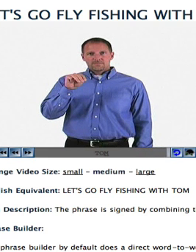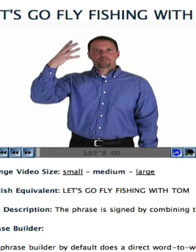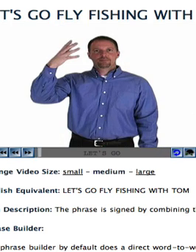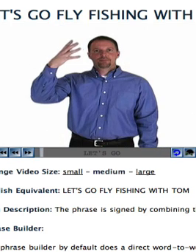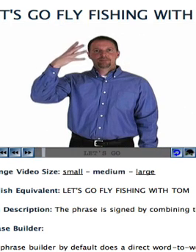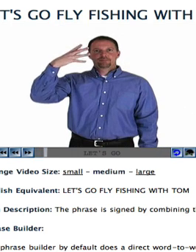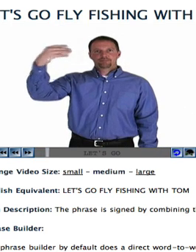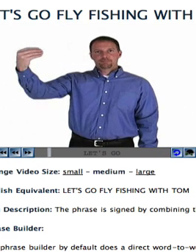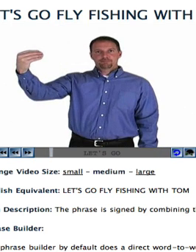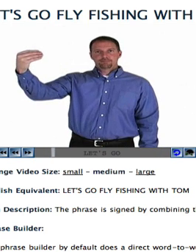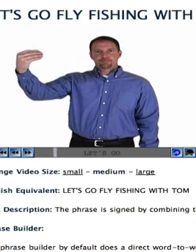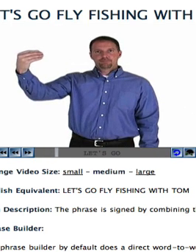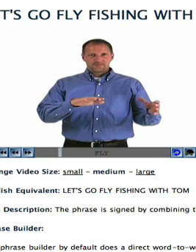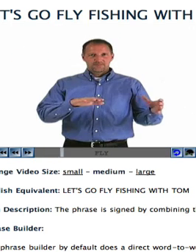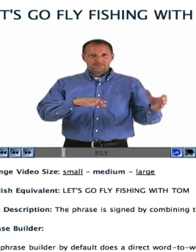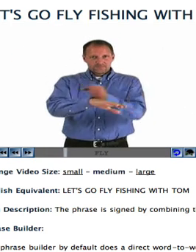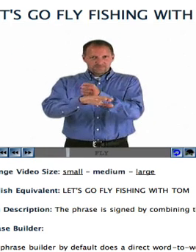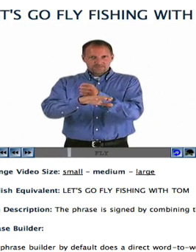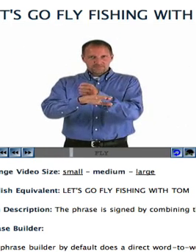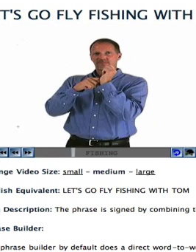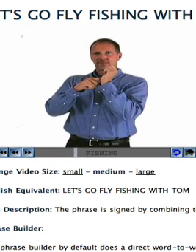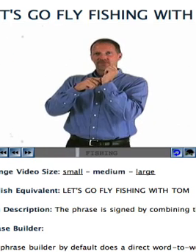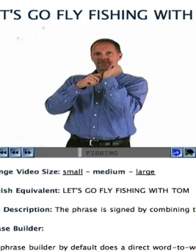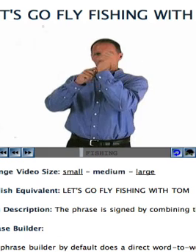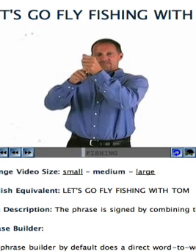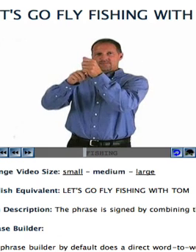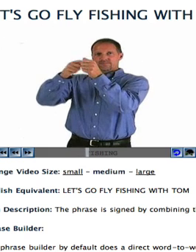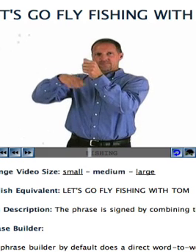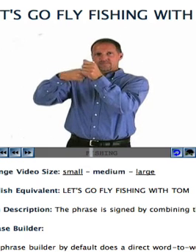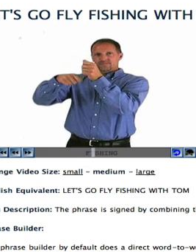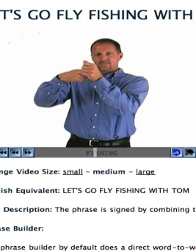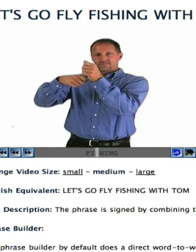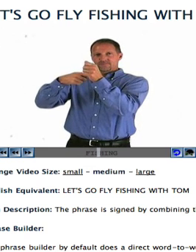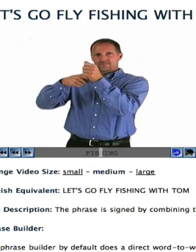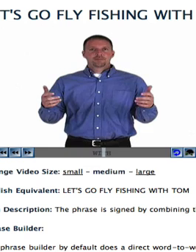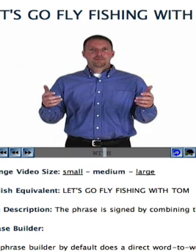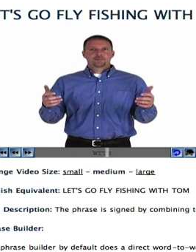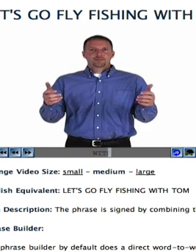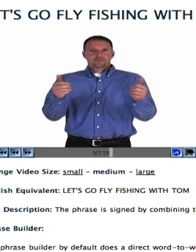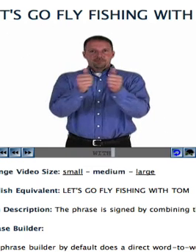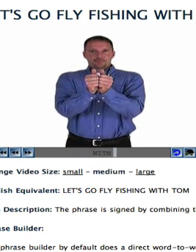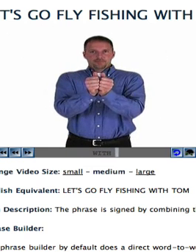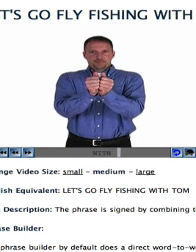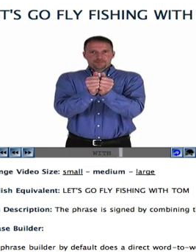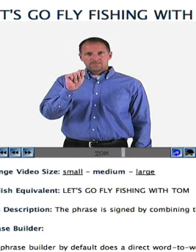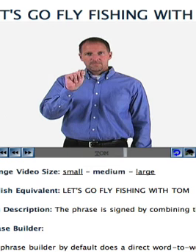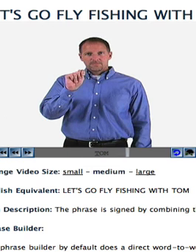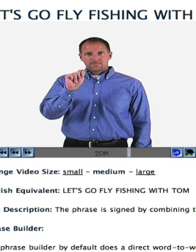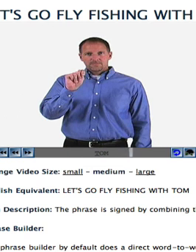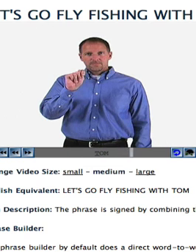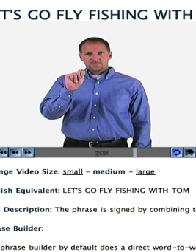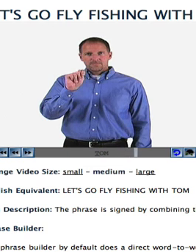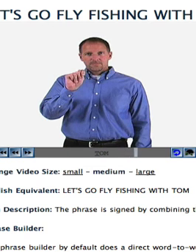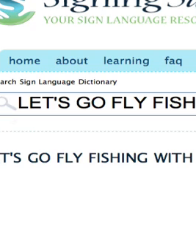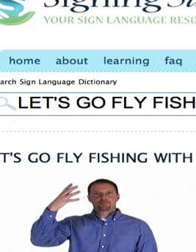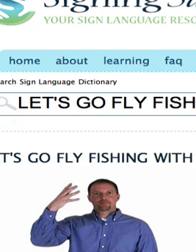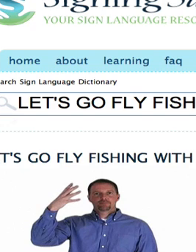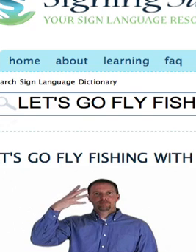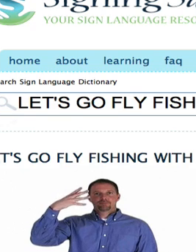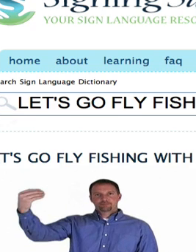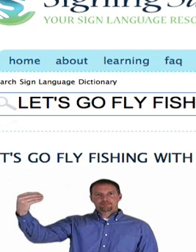Sawyer to the end, because maybe this is Tom Sawyer we're going to go fishing with. So I can just type the word Sawyer and click Add.